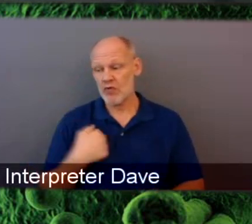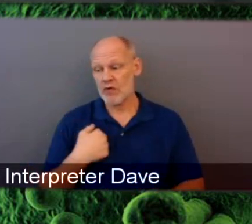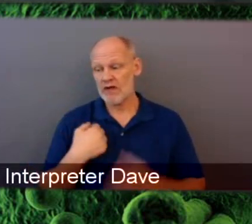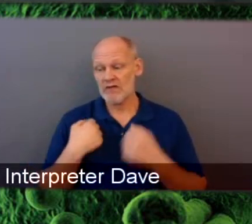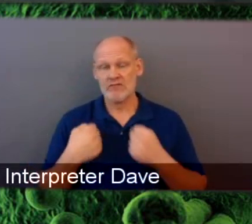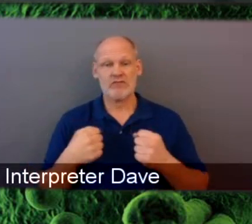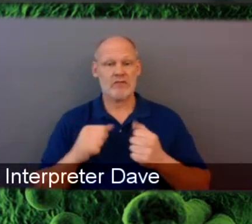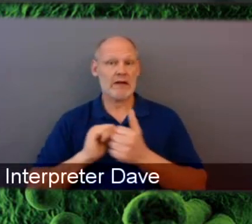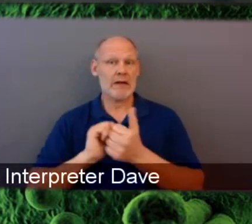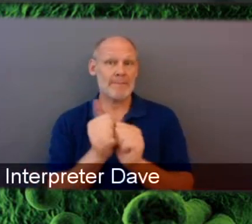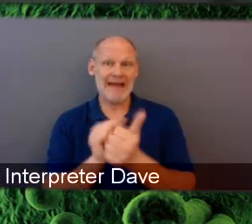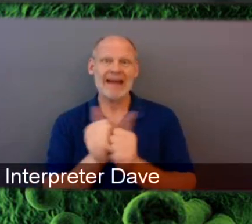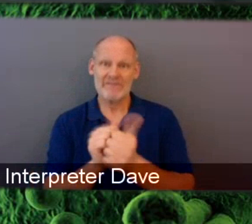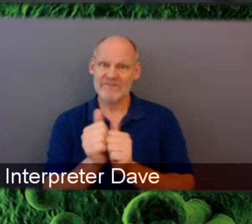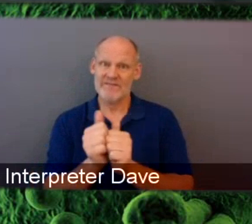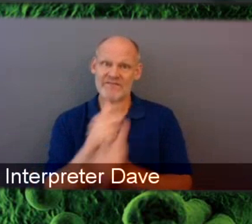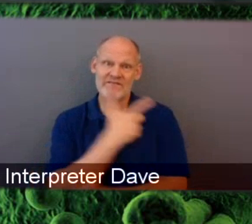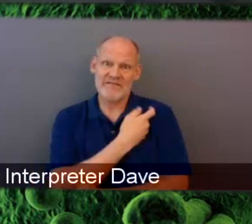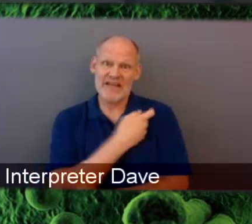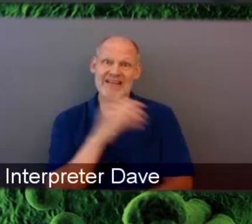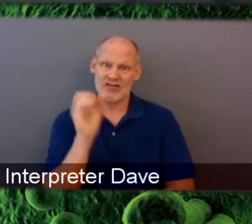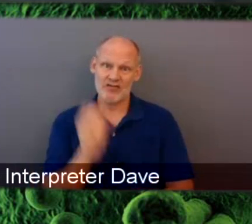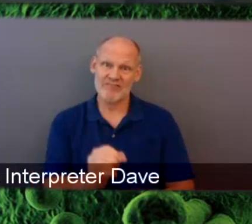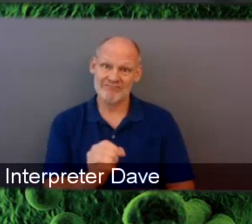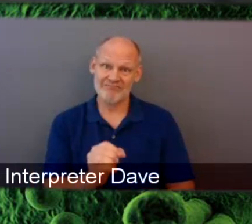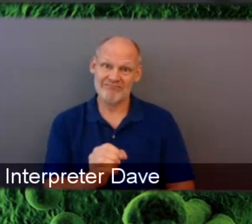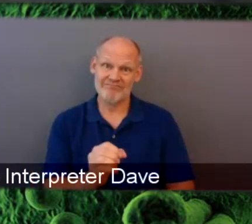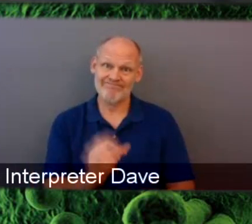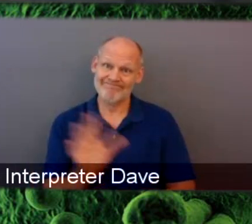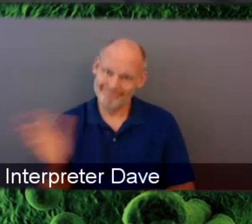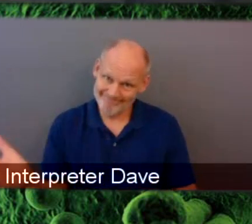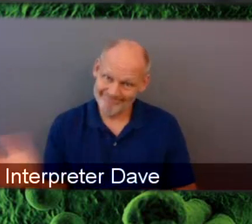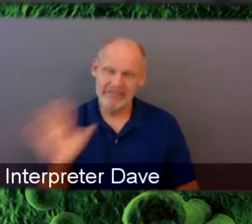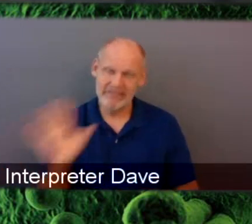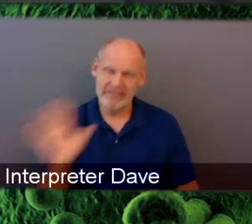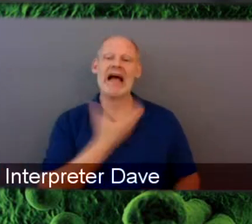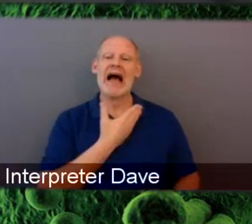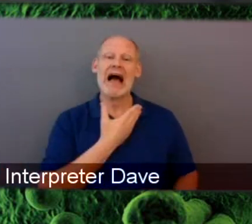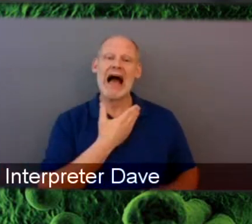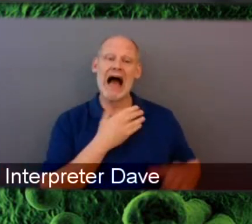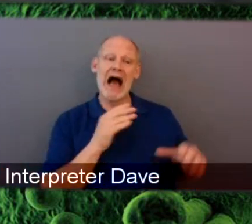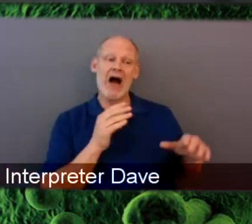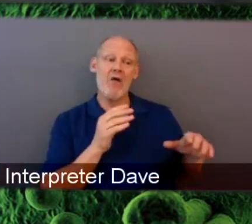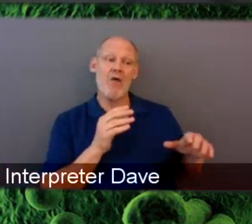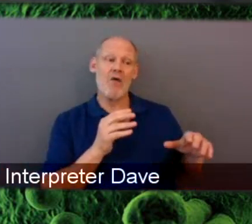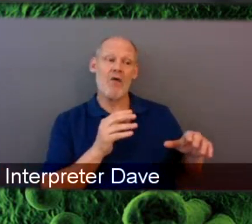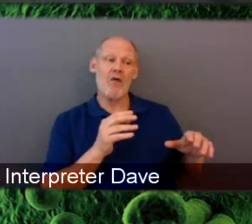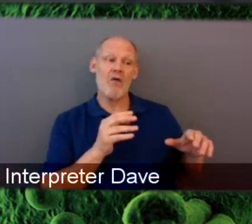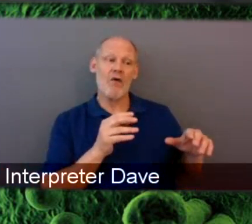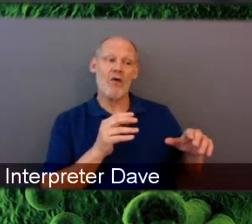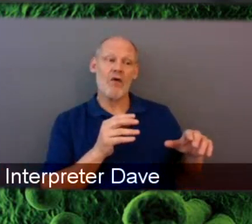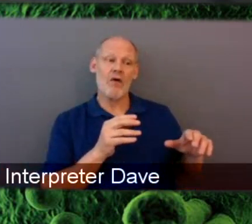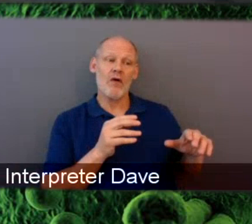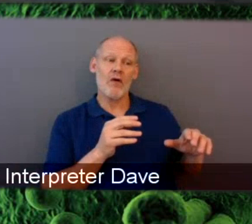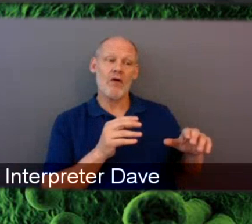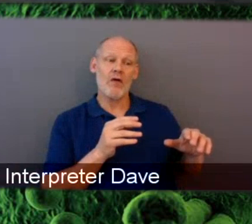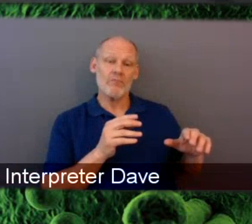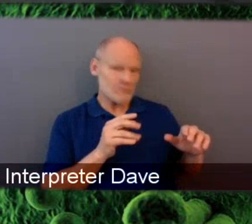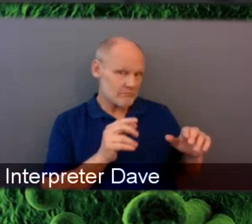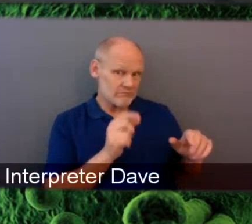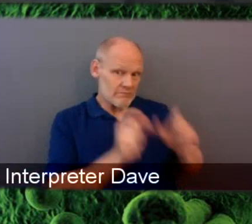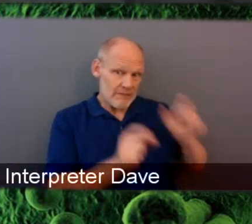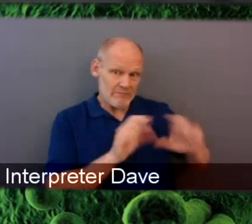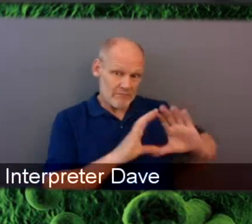vaccination rates, even though our population comes from lower income families. And